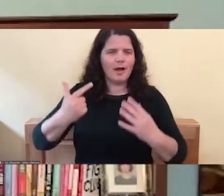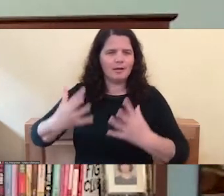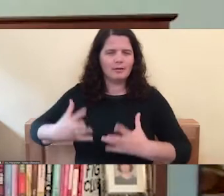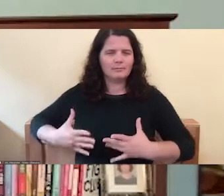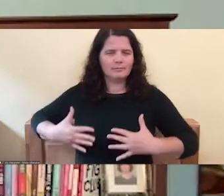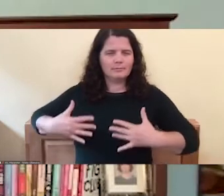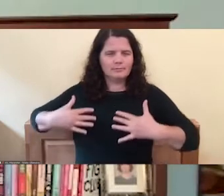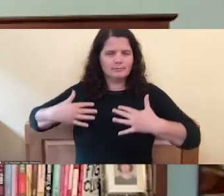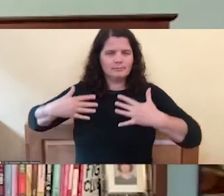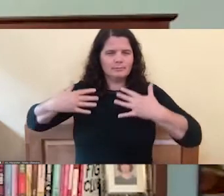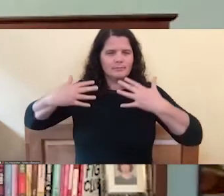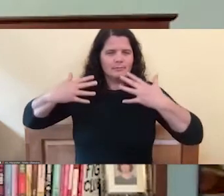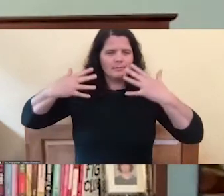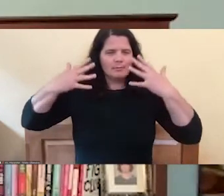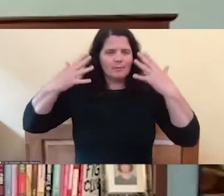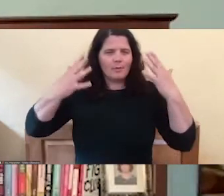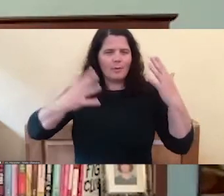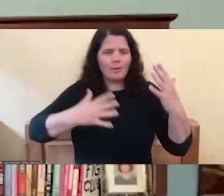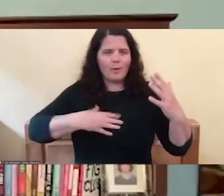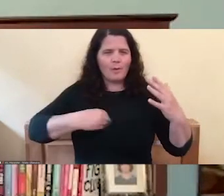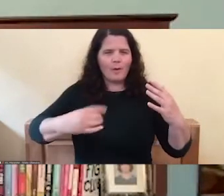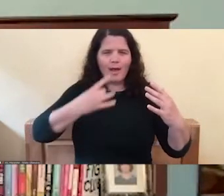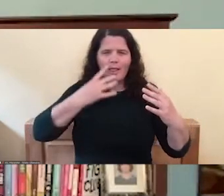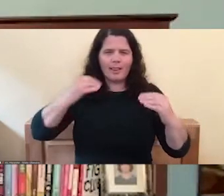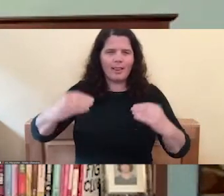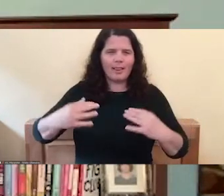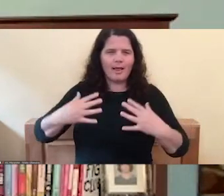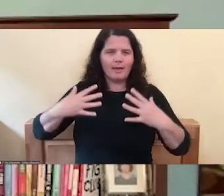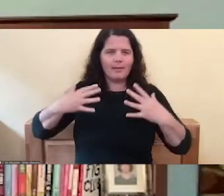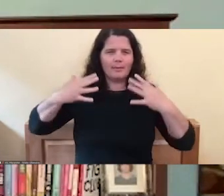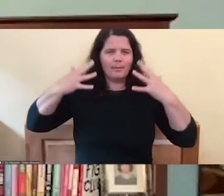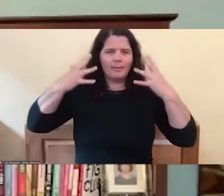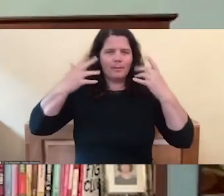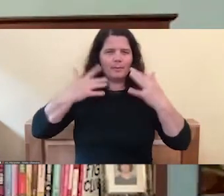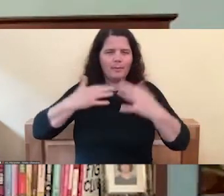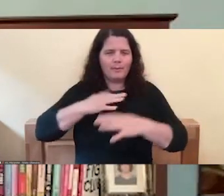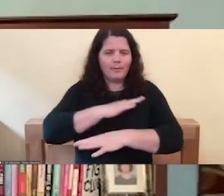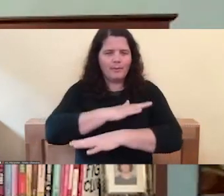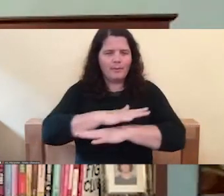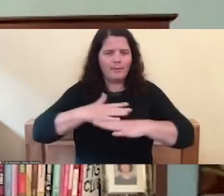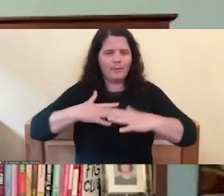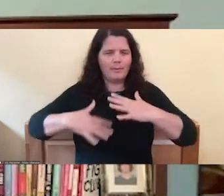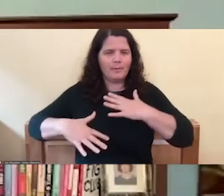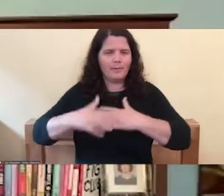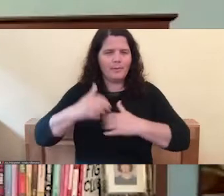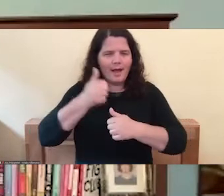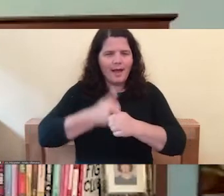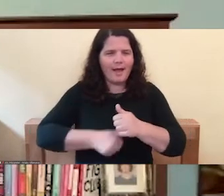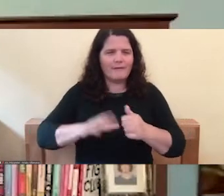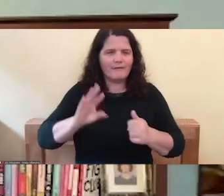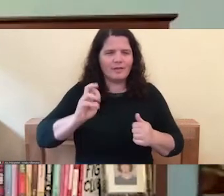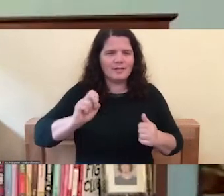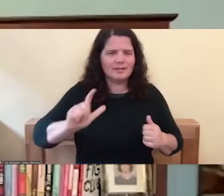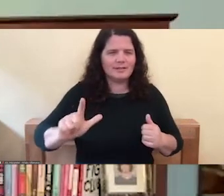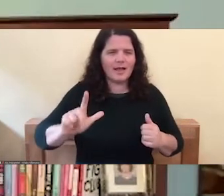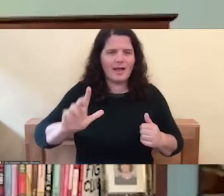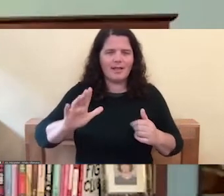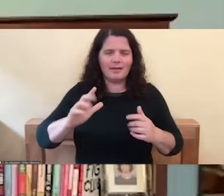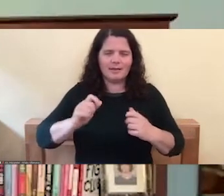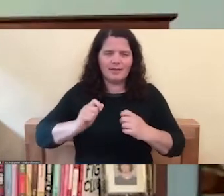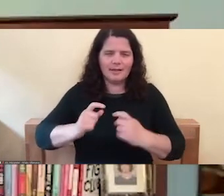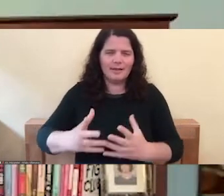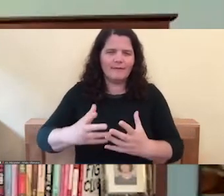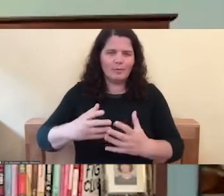the white energy going to every cell, energizing you, empowering you,